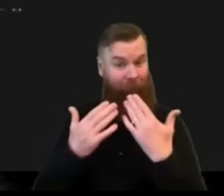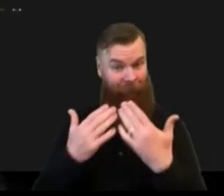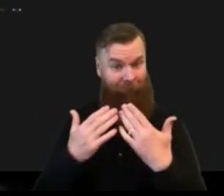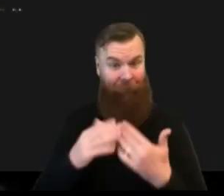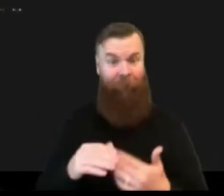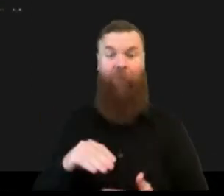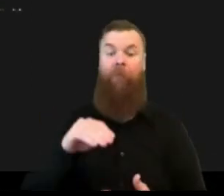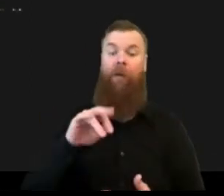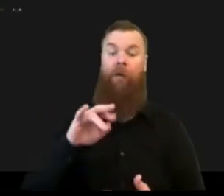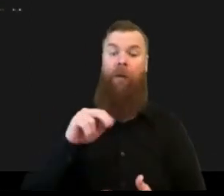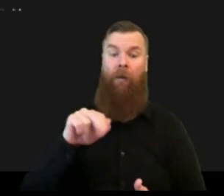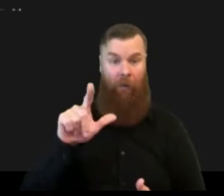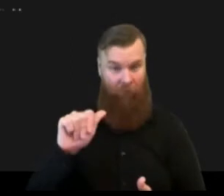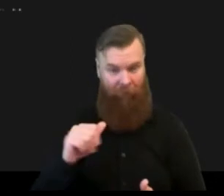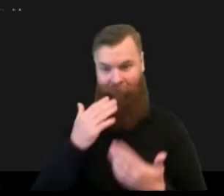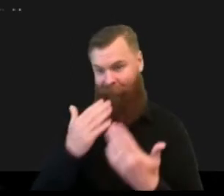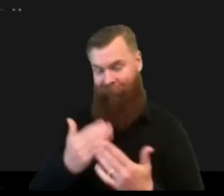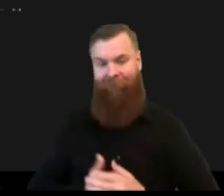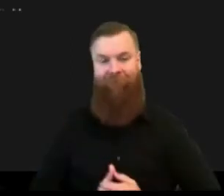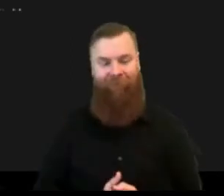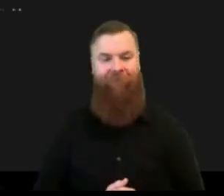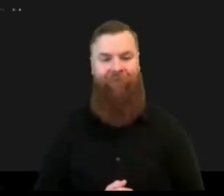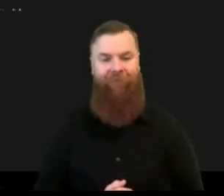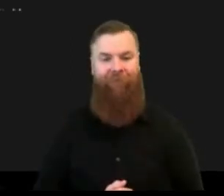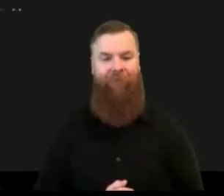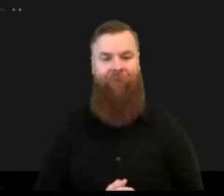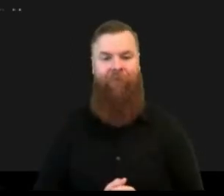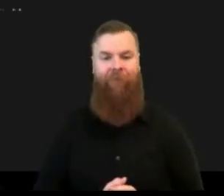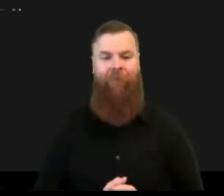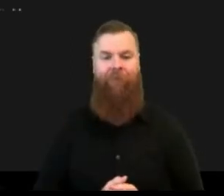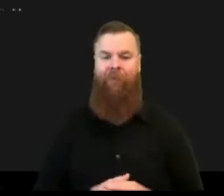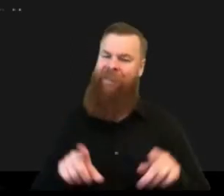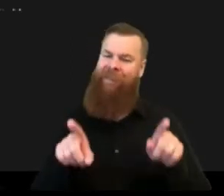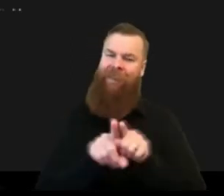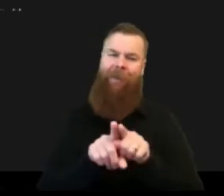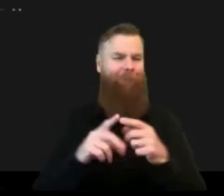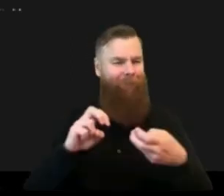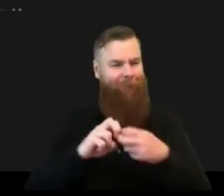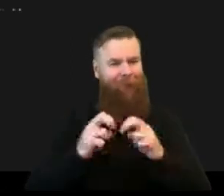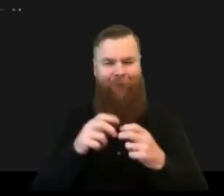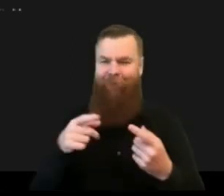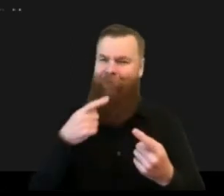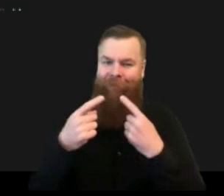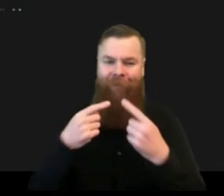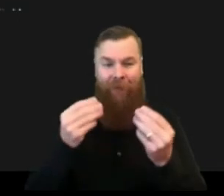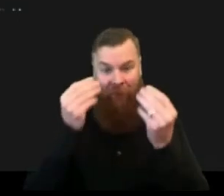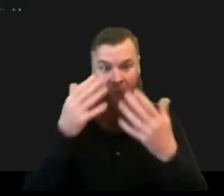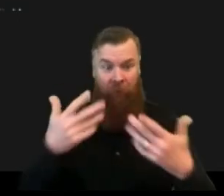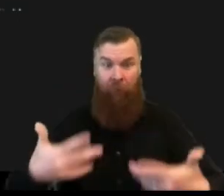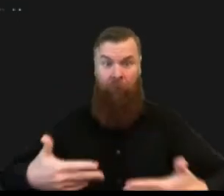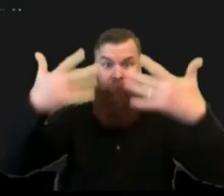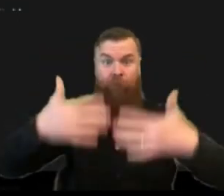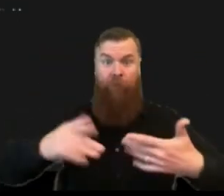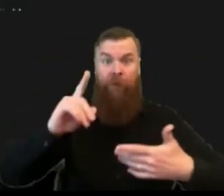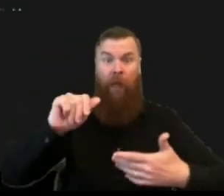key issues around you know data and how to use that to better plan to make better decisions in different places so really interesting how